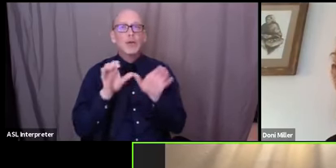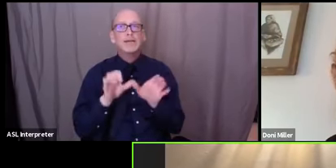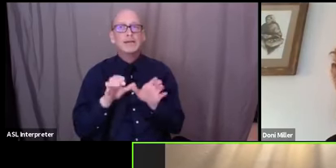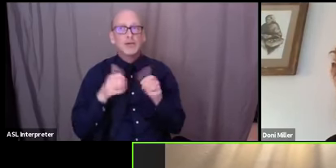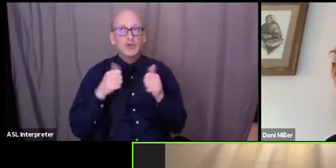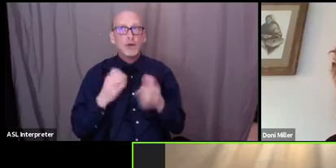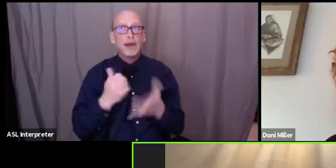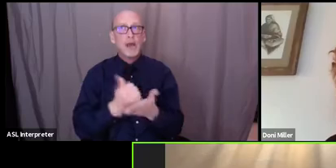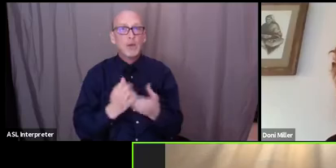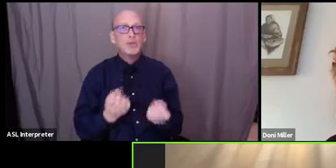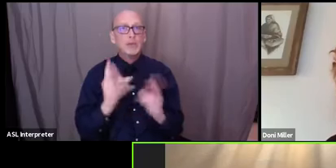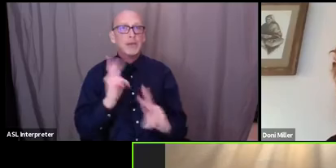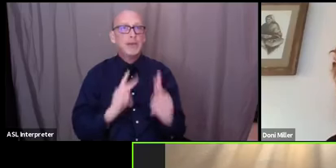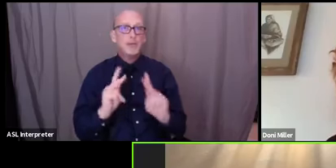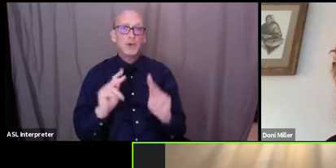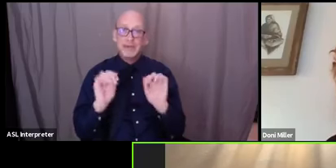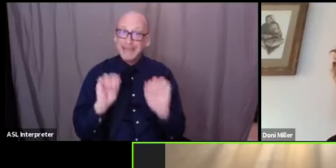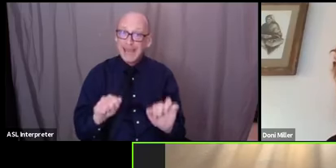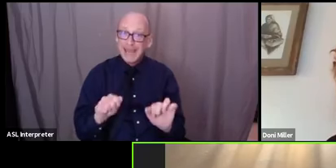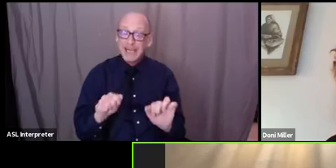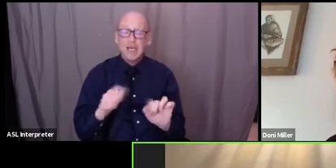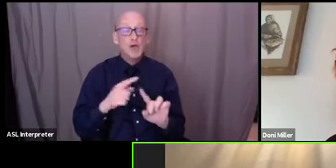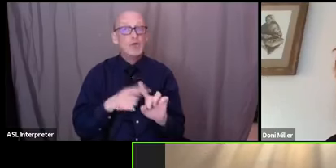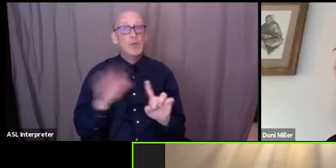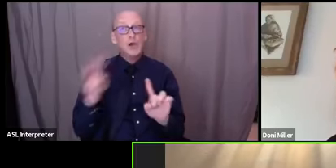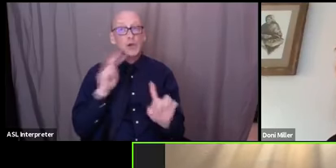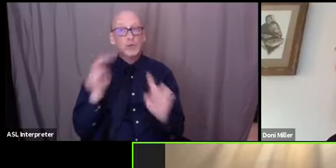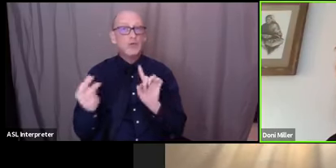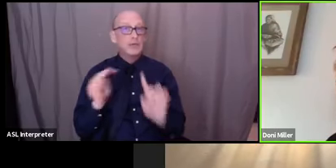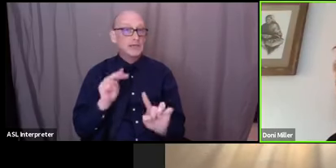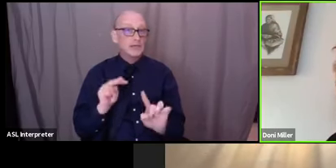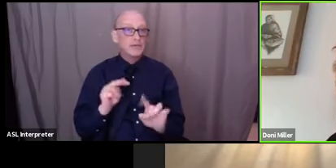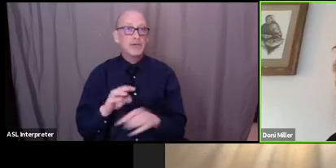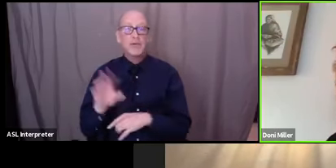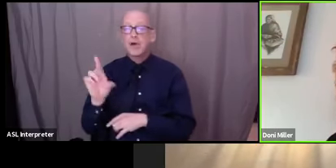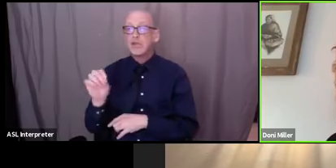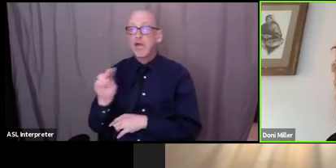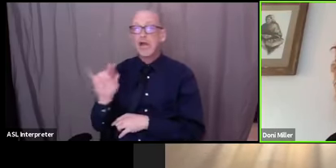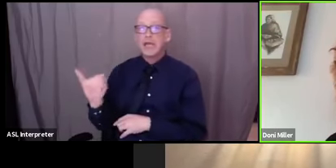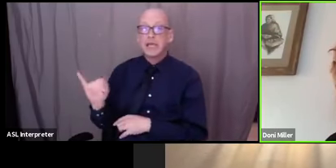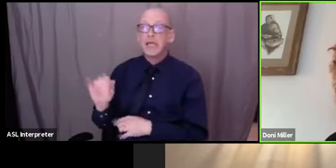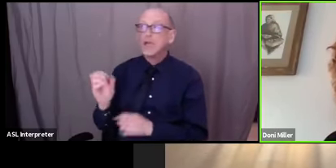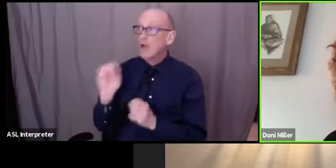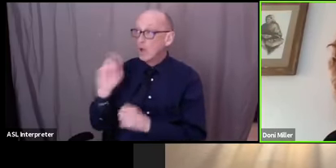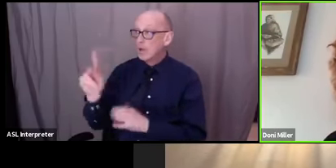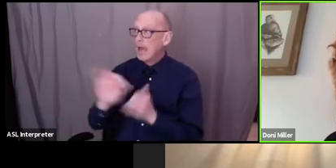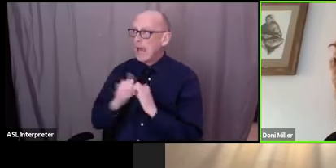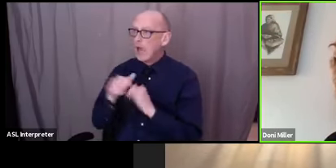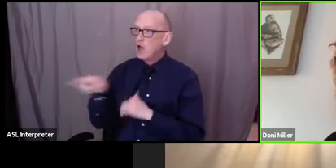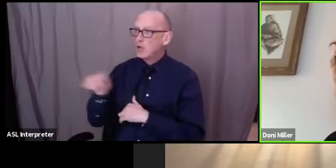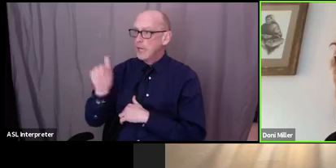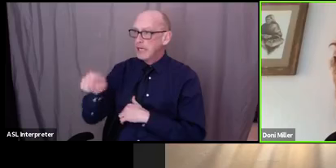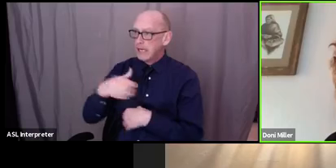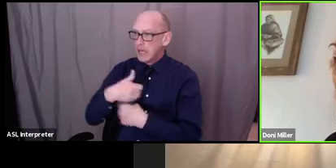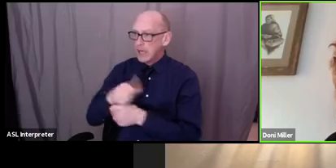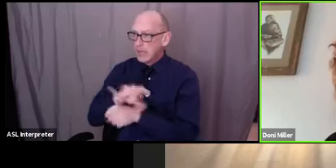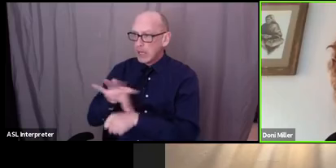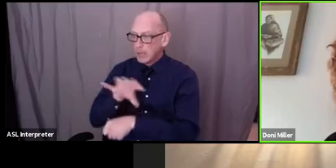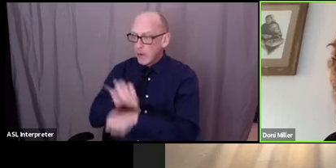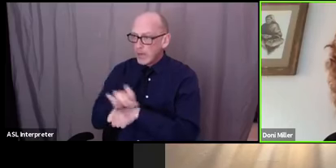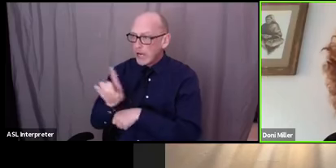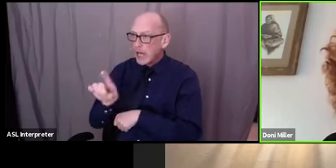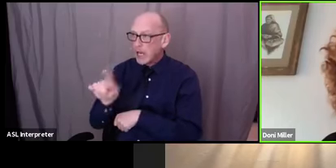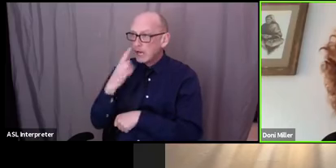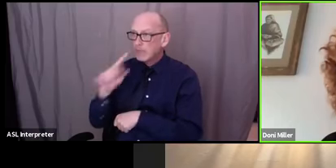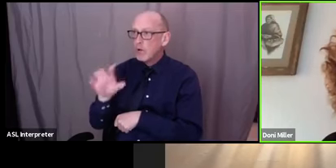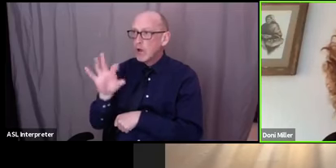possible from whatever avenue they're coming from okay how do they um do they need an appointment for the